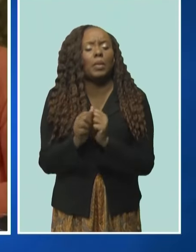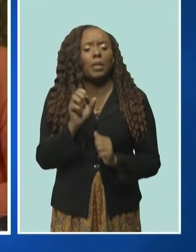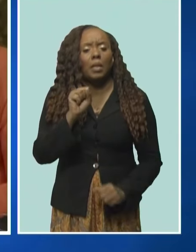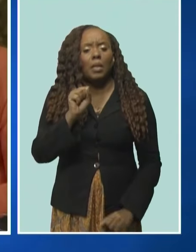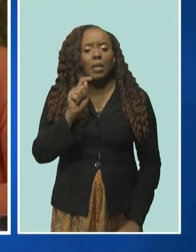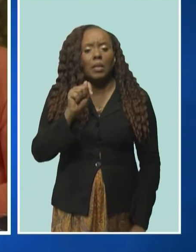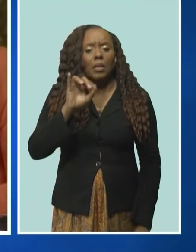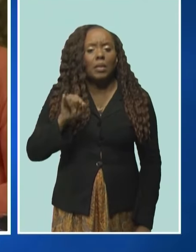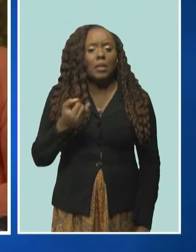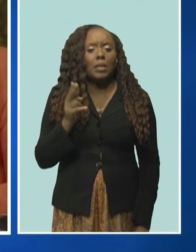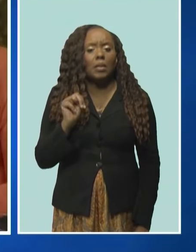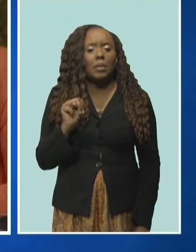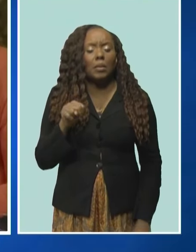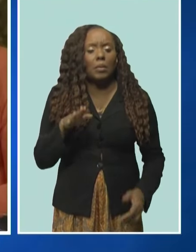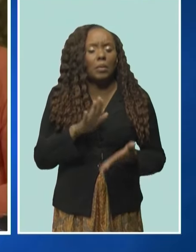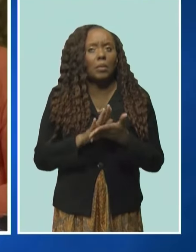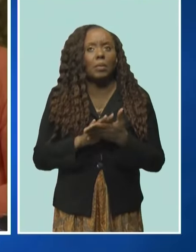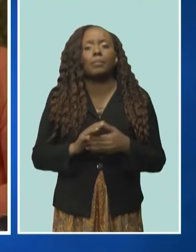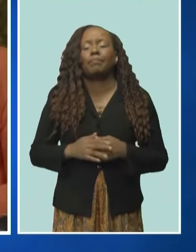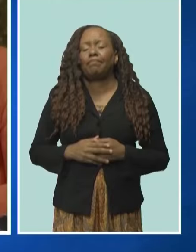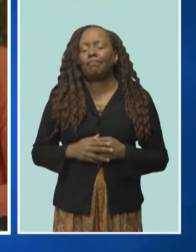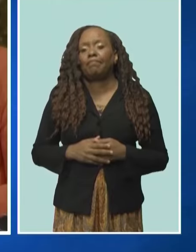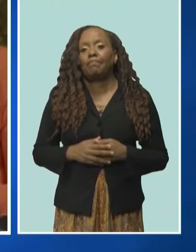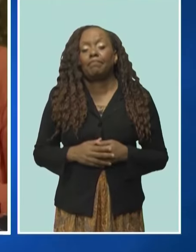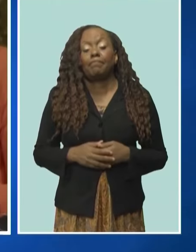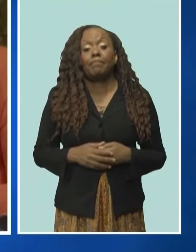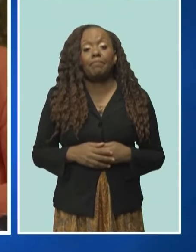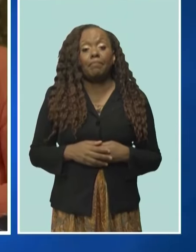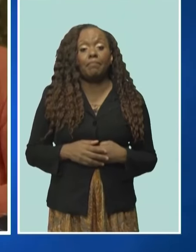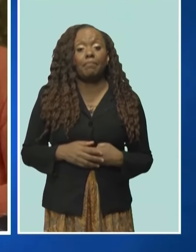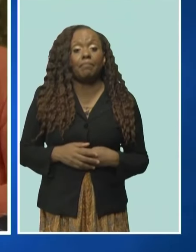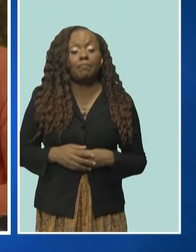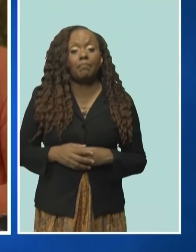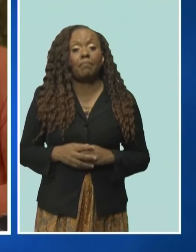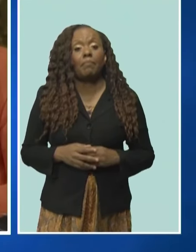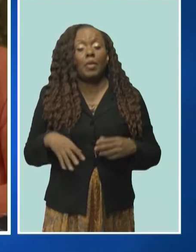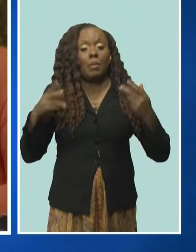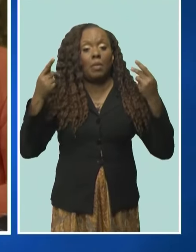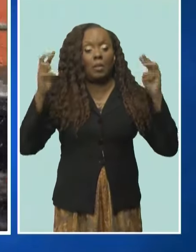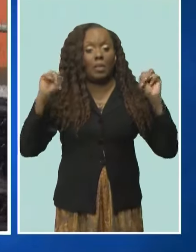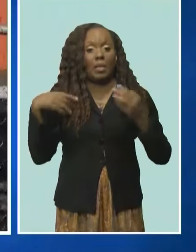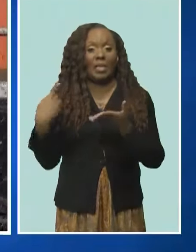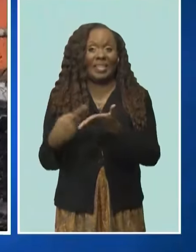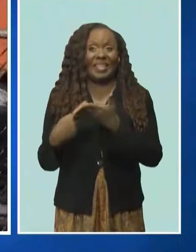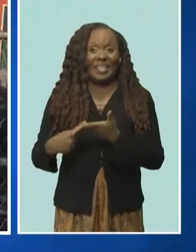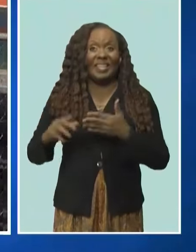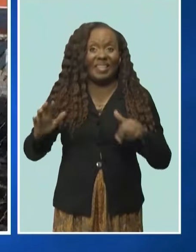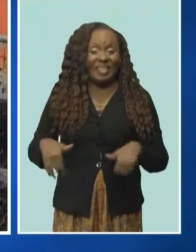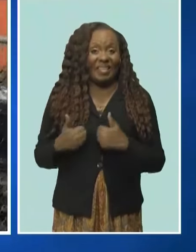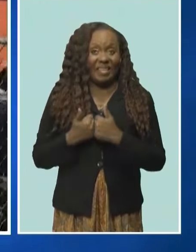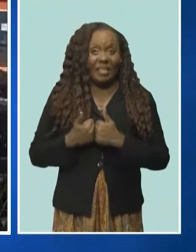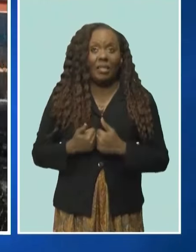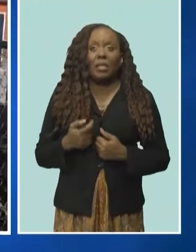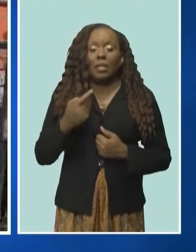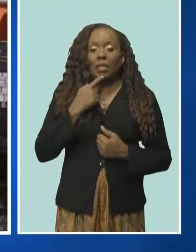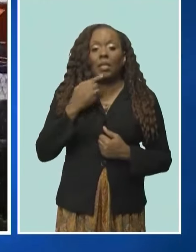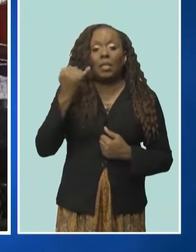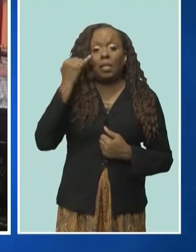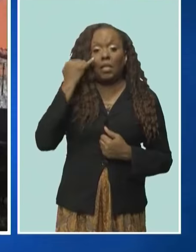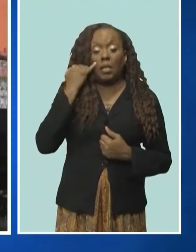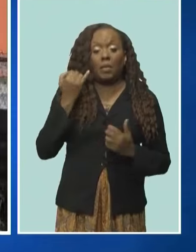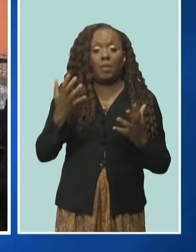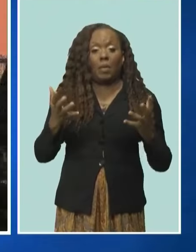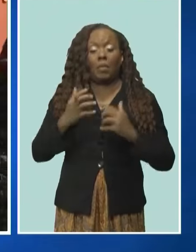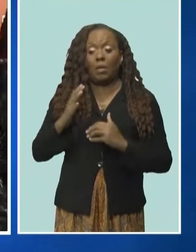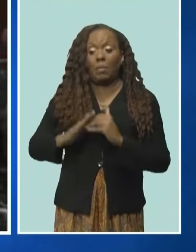in response highlighted the work undertaken at the then St. John's school to address challenges. She says to construct a new primary school will